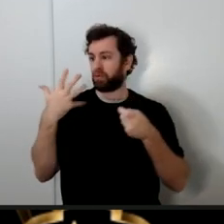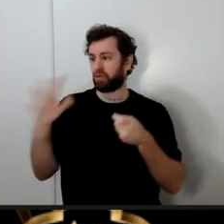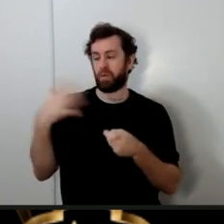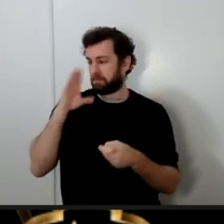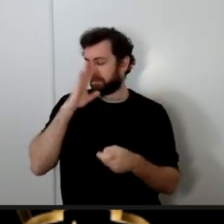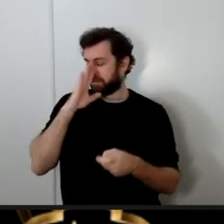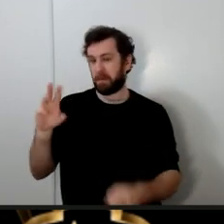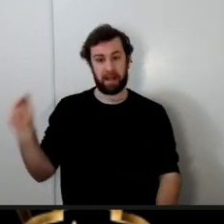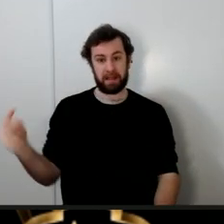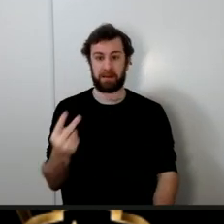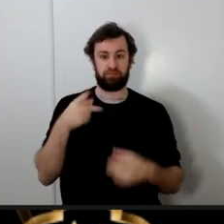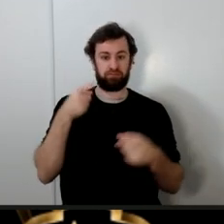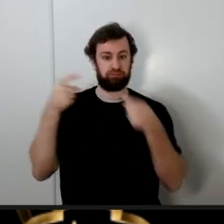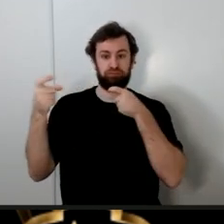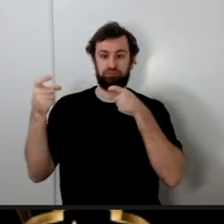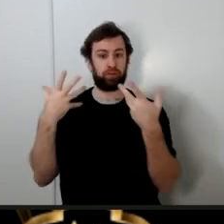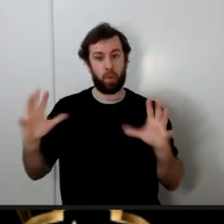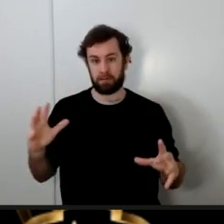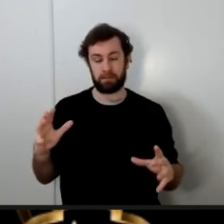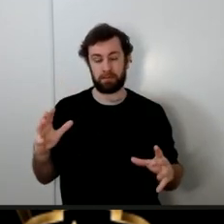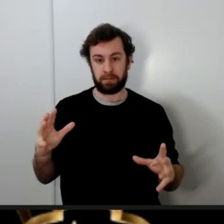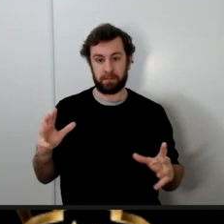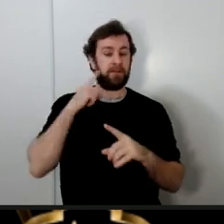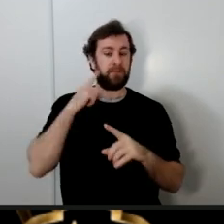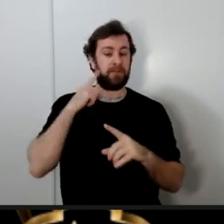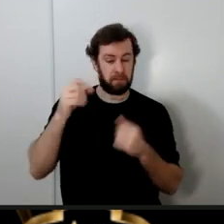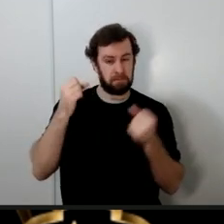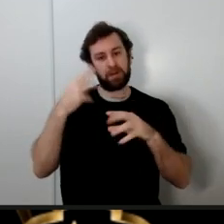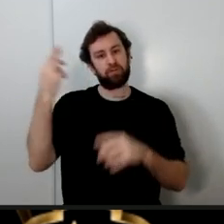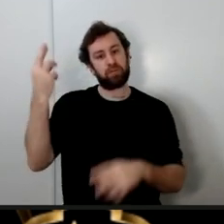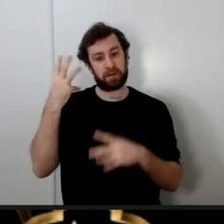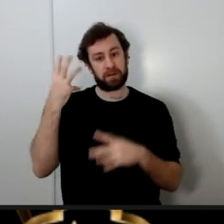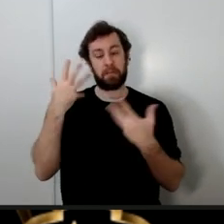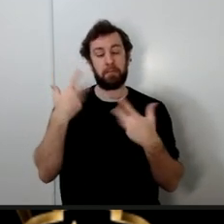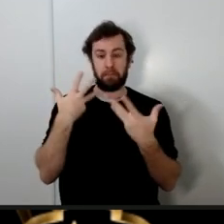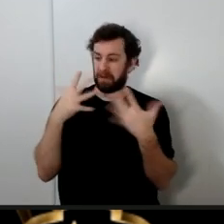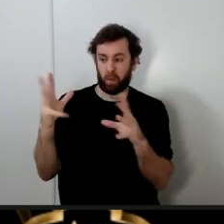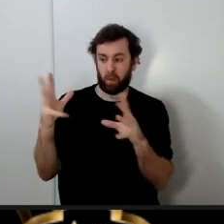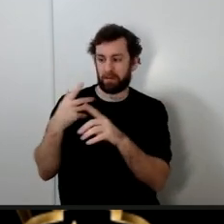for many reasons but the point is they did not want the Imam to rule